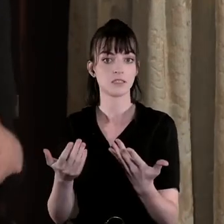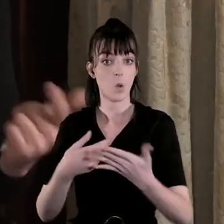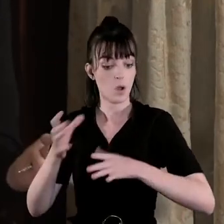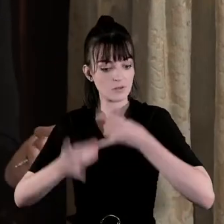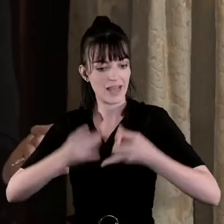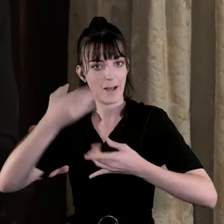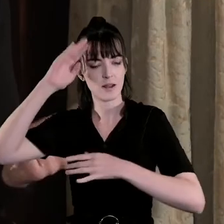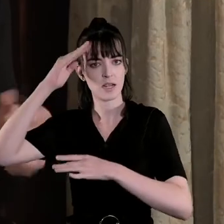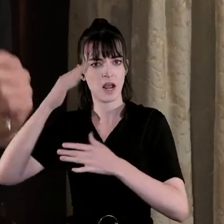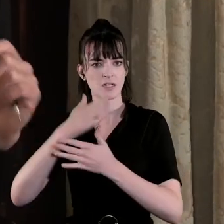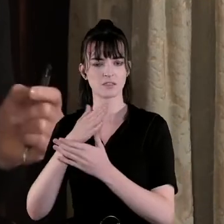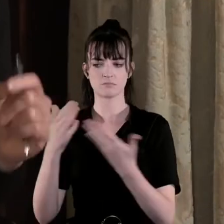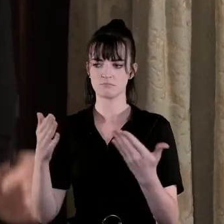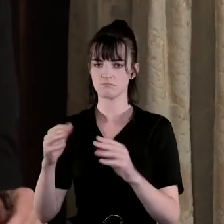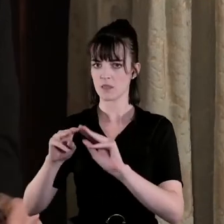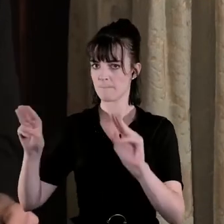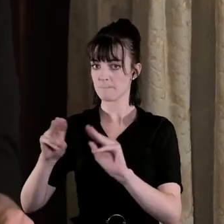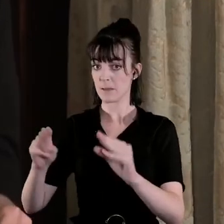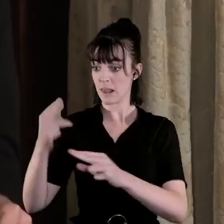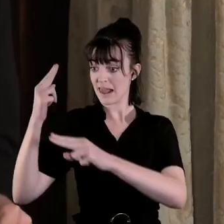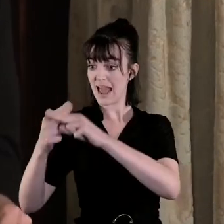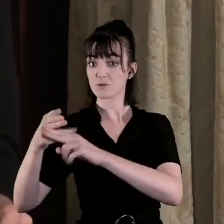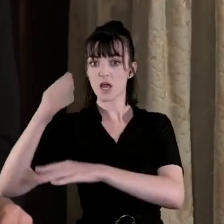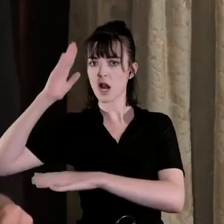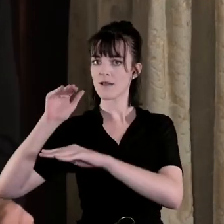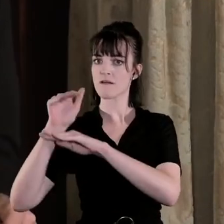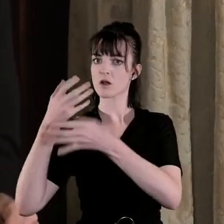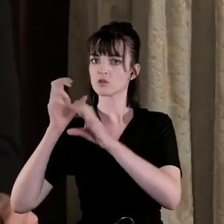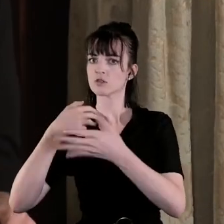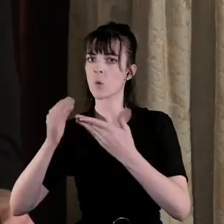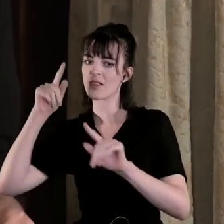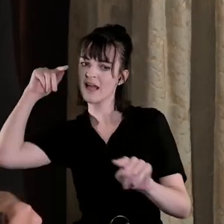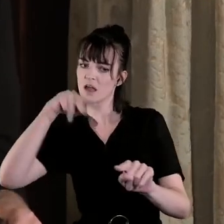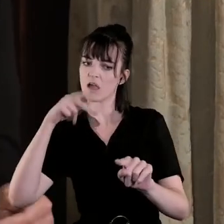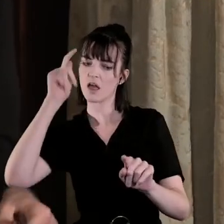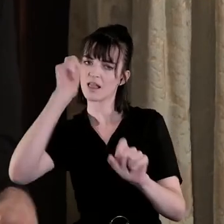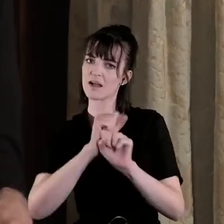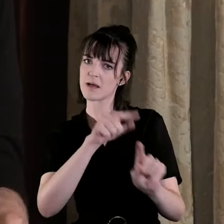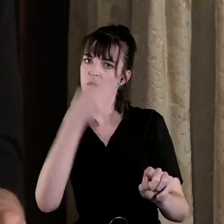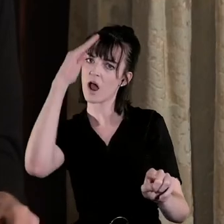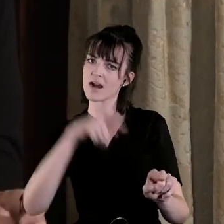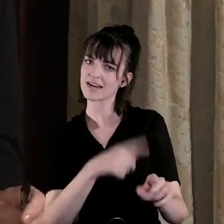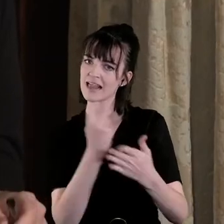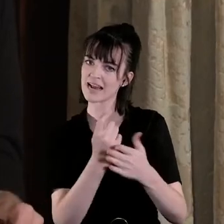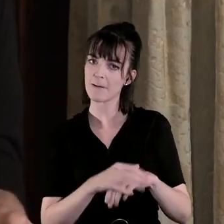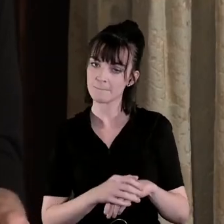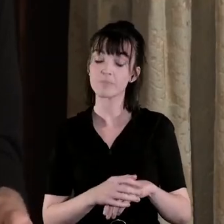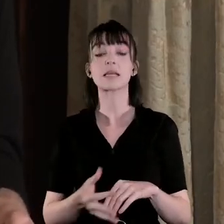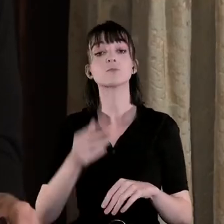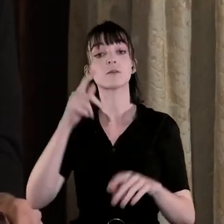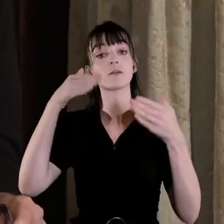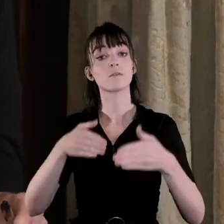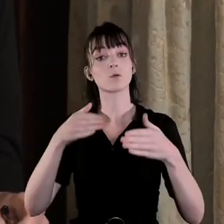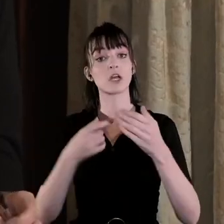perceived by people outside Ireland which I think is hugely important so if we look at the pivotal events of January